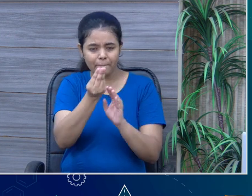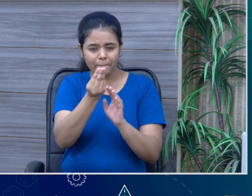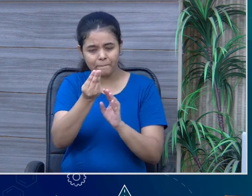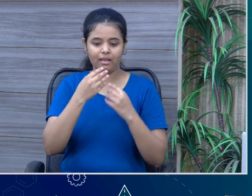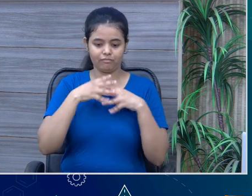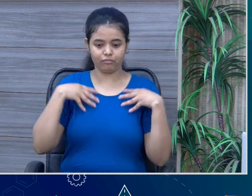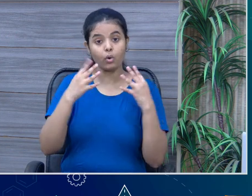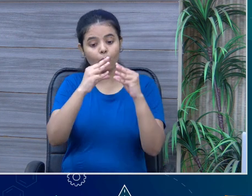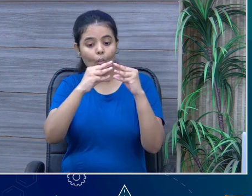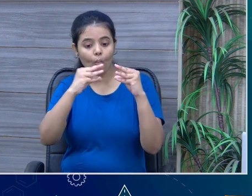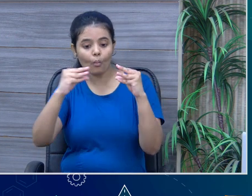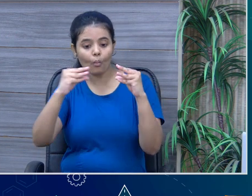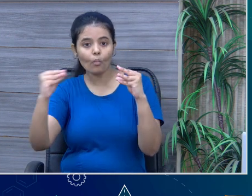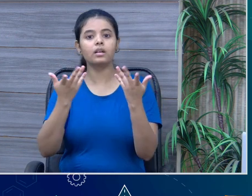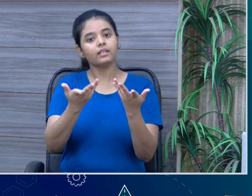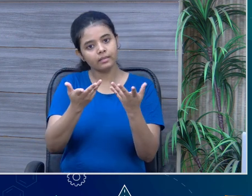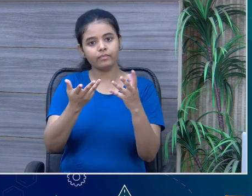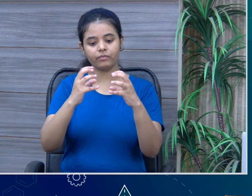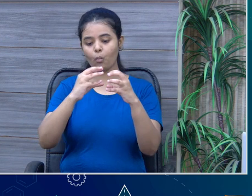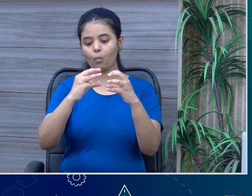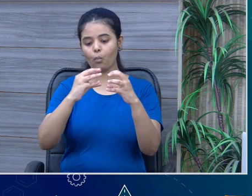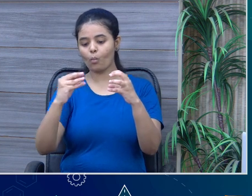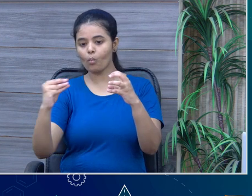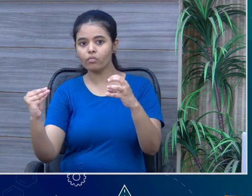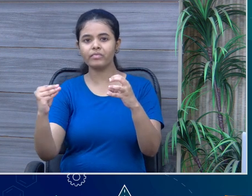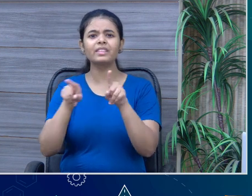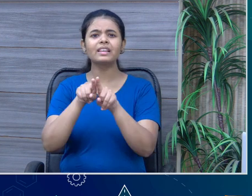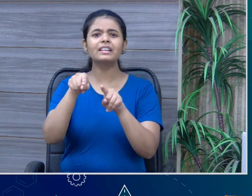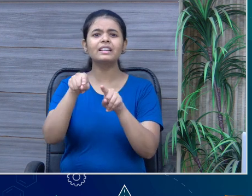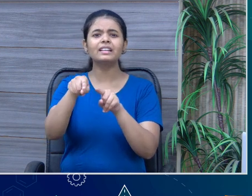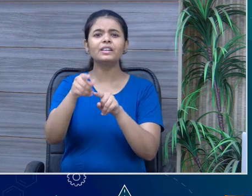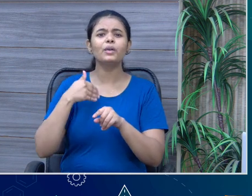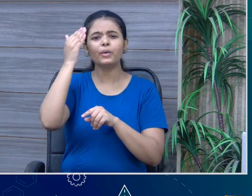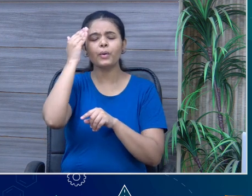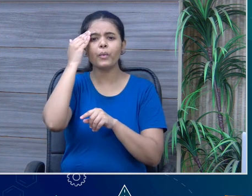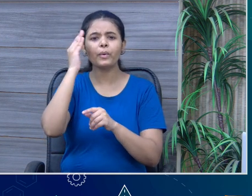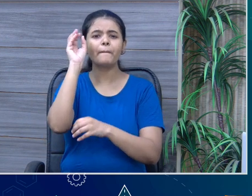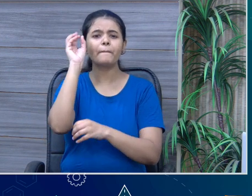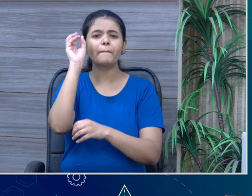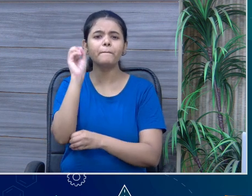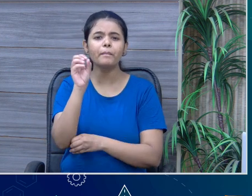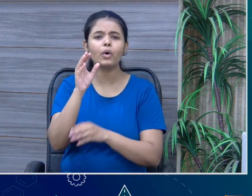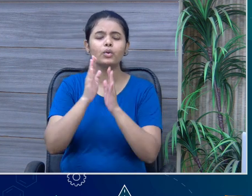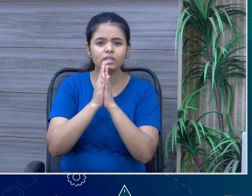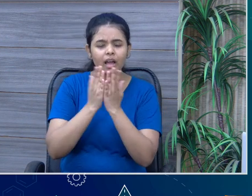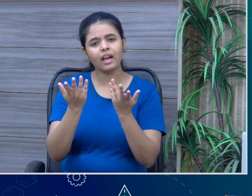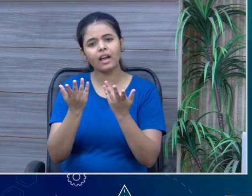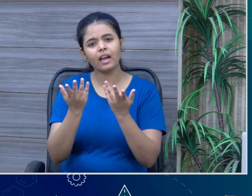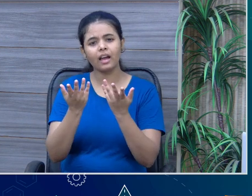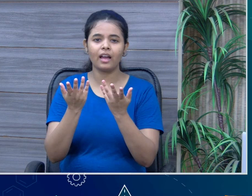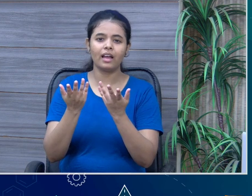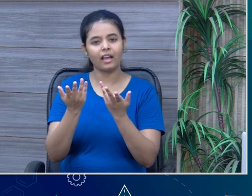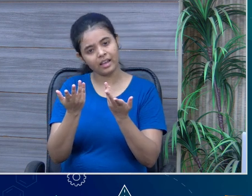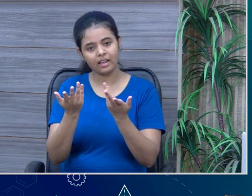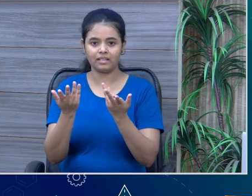some are the straight ones. Okay. Those are straight ones. When we use them during the temples, they are straight ones.